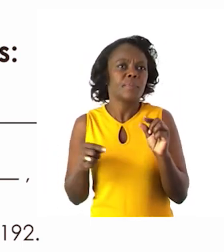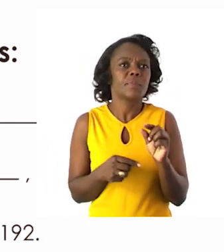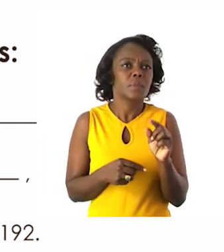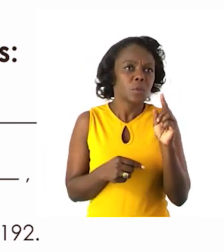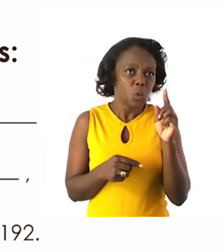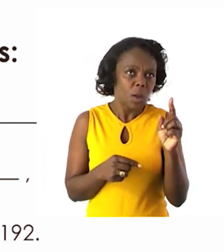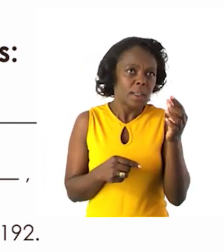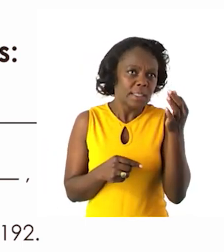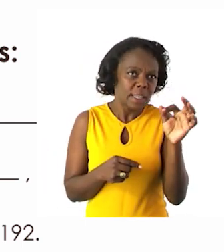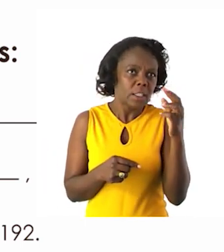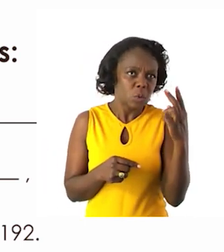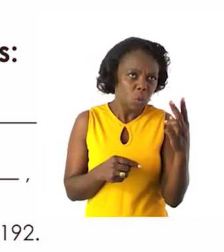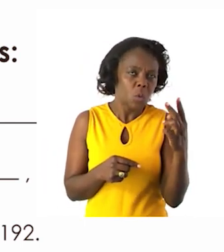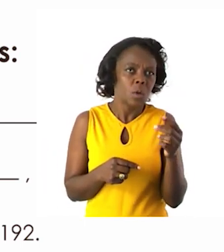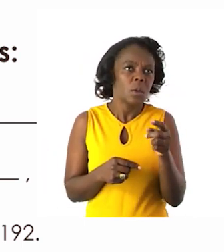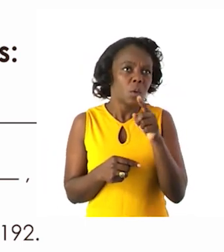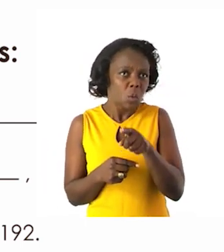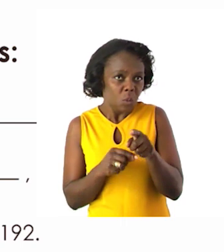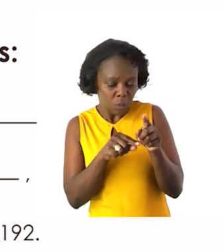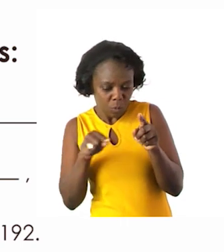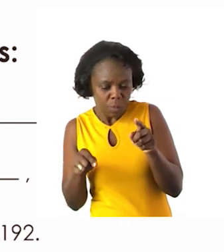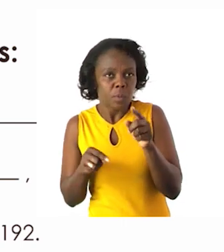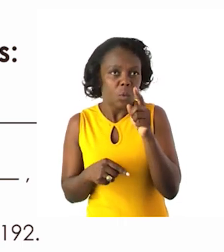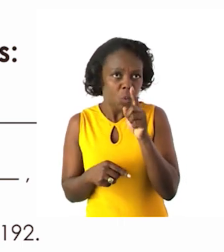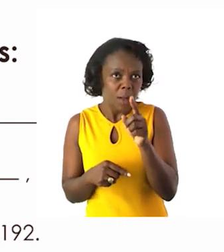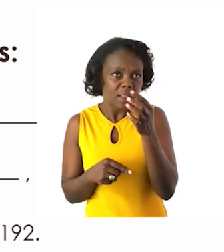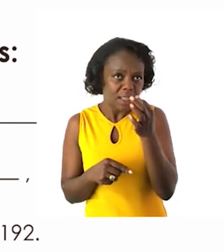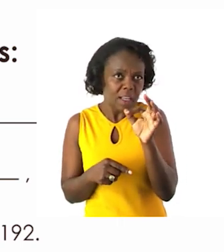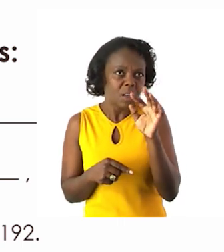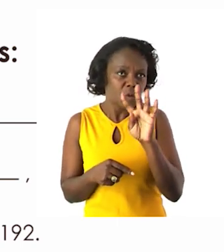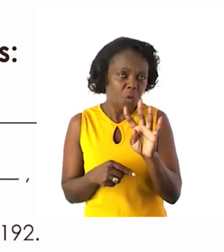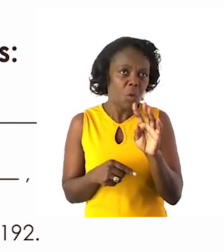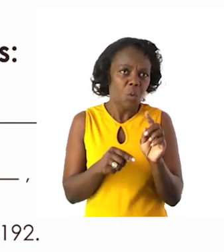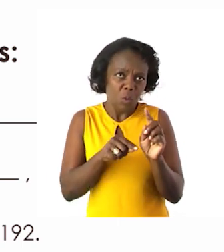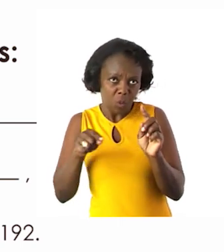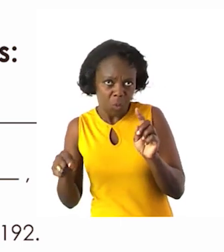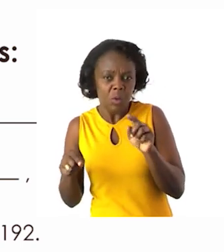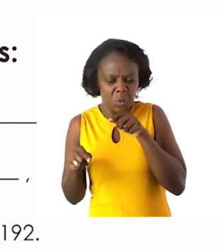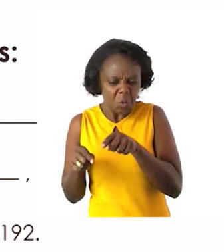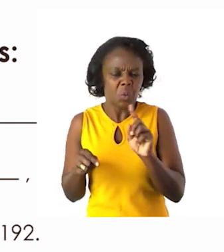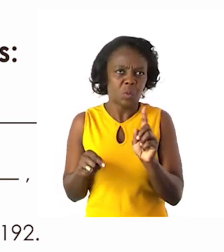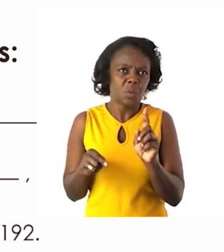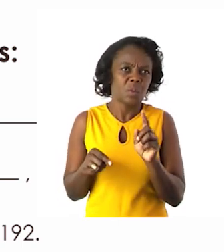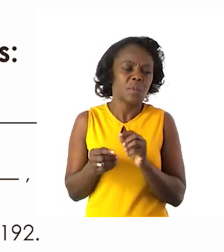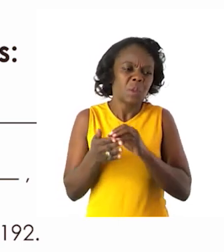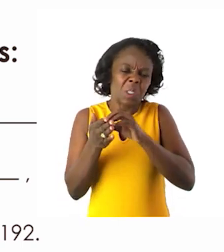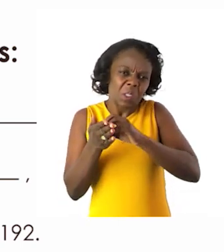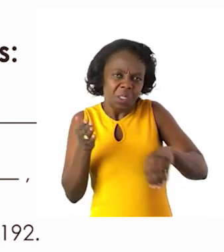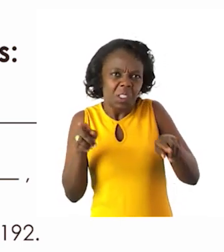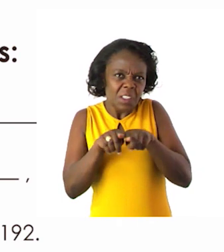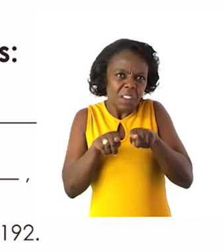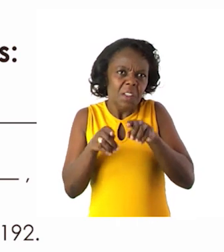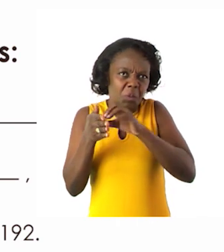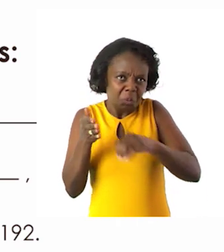194 then we can get our clue there in which numbers are they counting in. So find out for me and